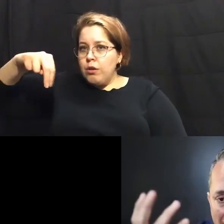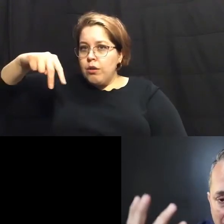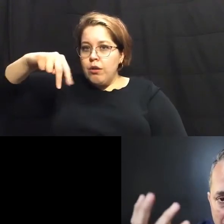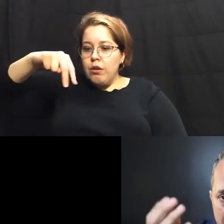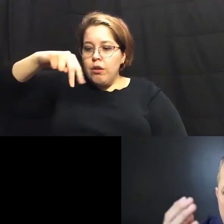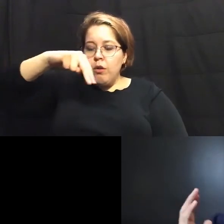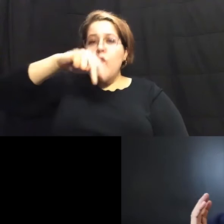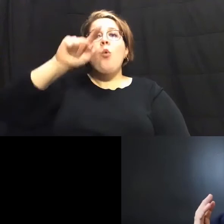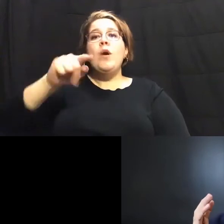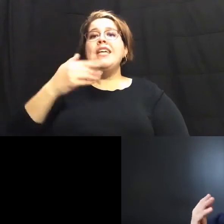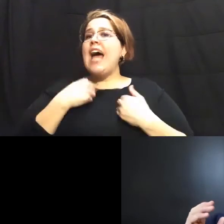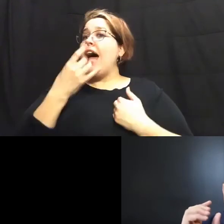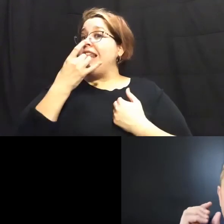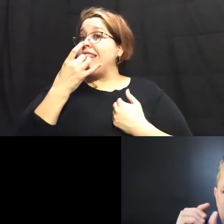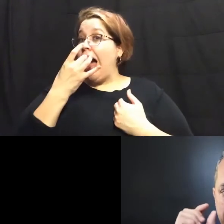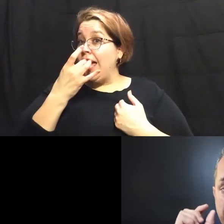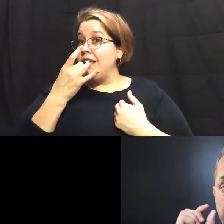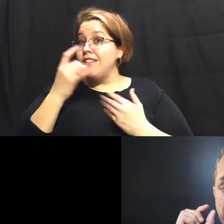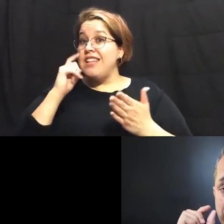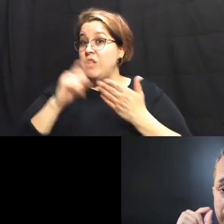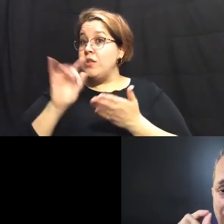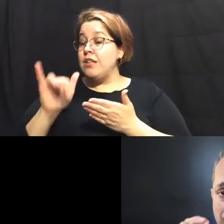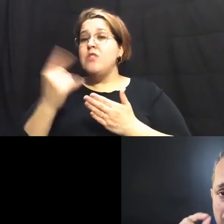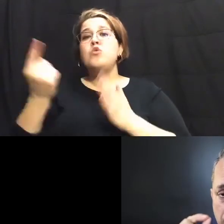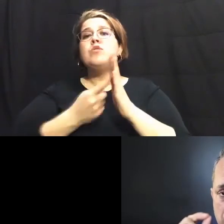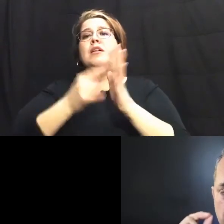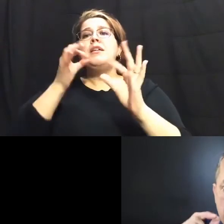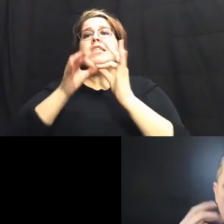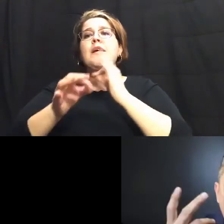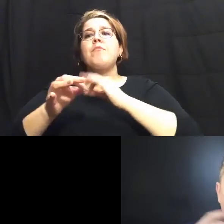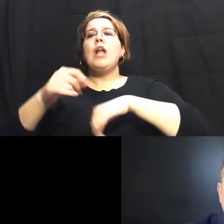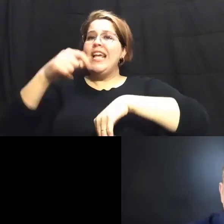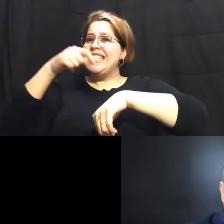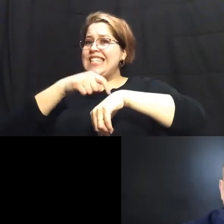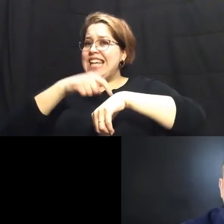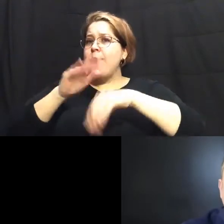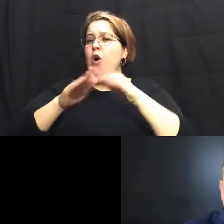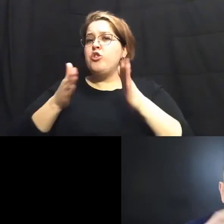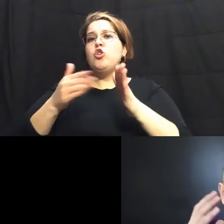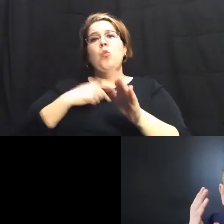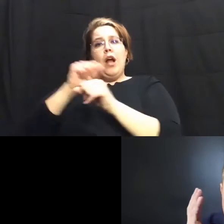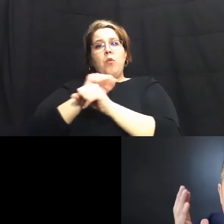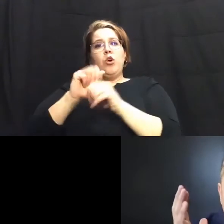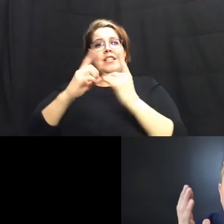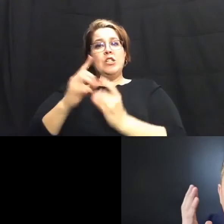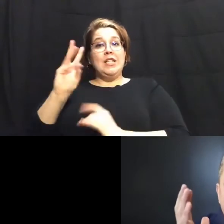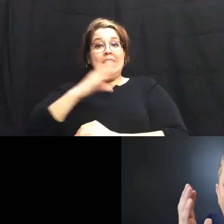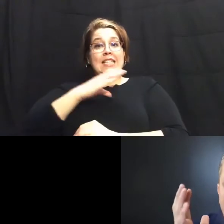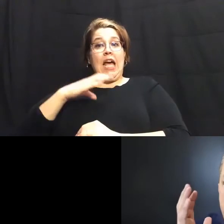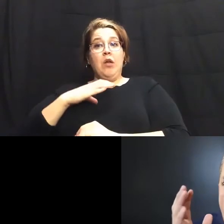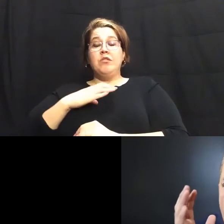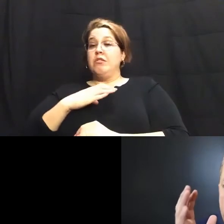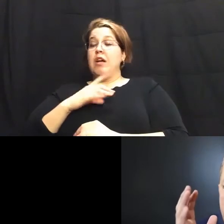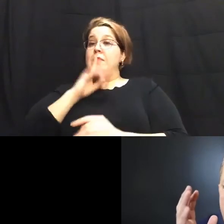to be lighting systems that respect that so sometimes it's as simple as the timing on the street when i was the district six councilman i'll be honest i wasn't